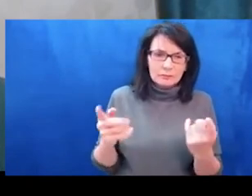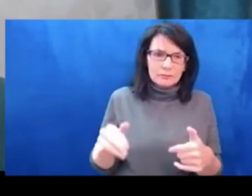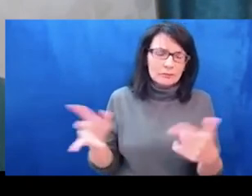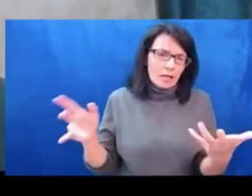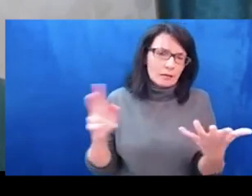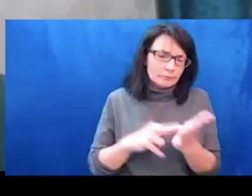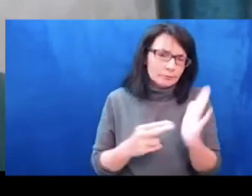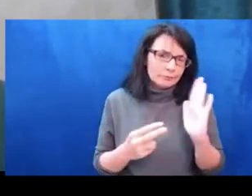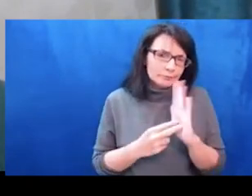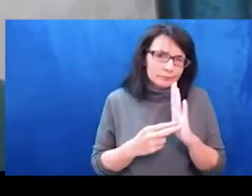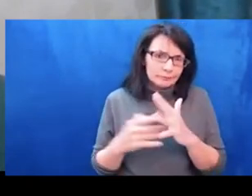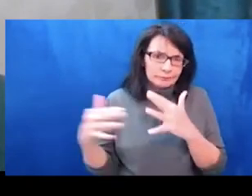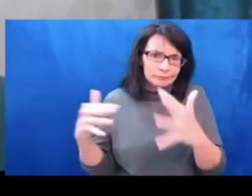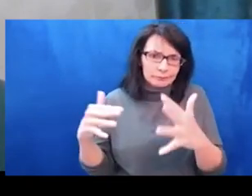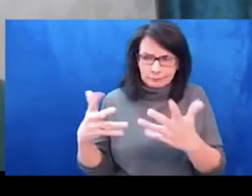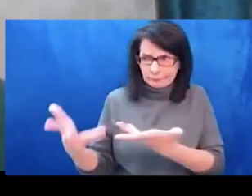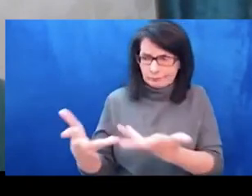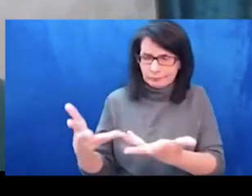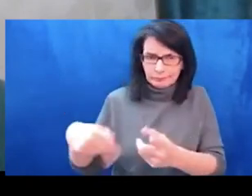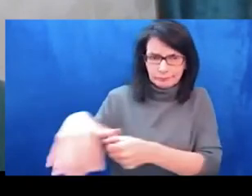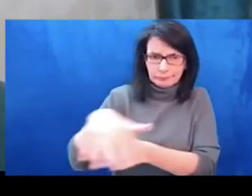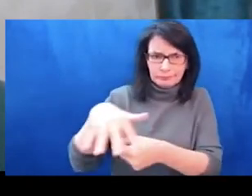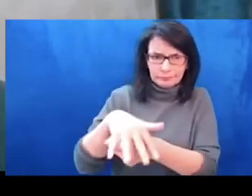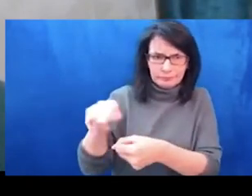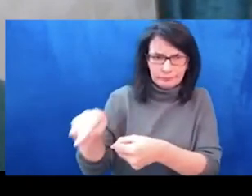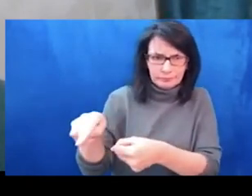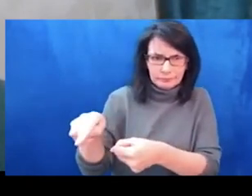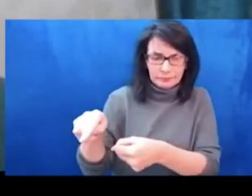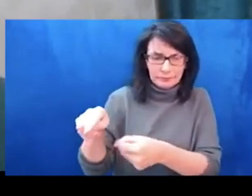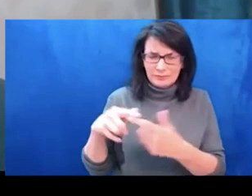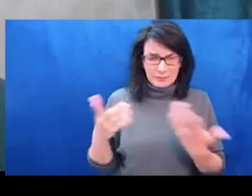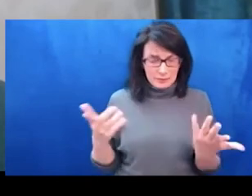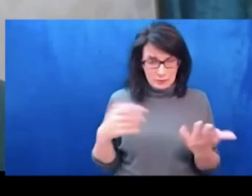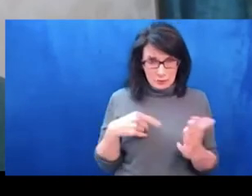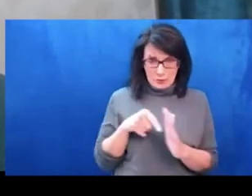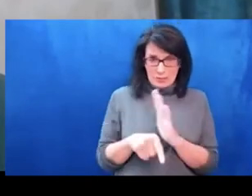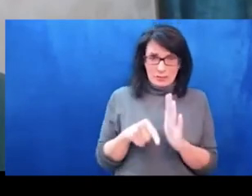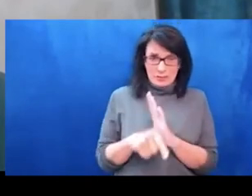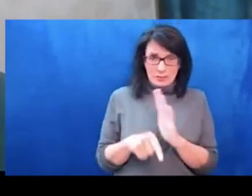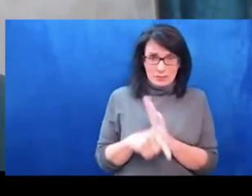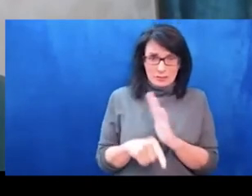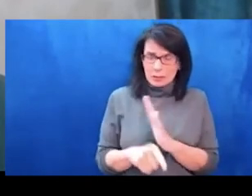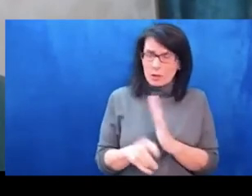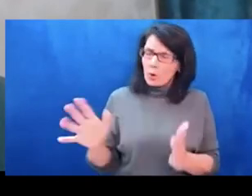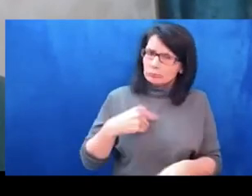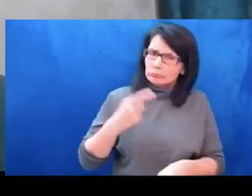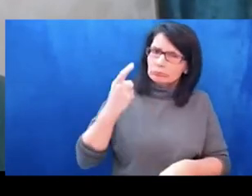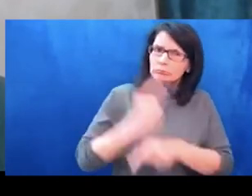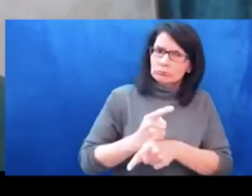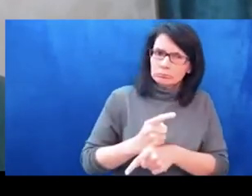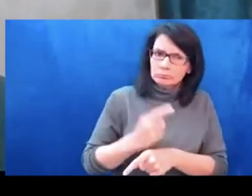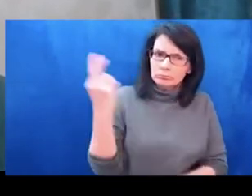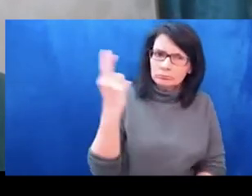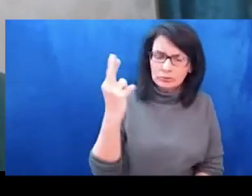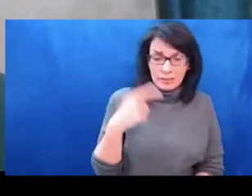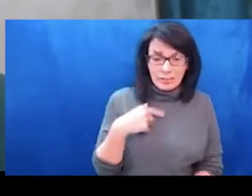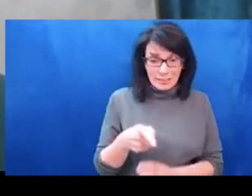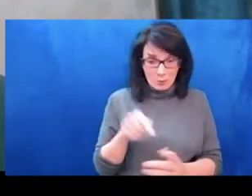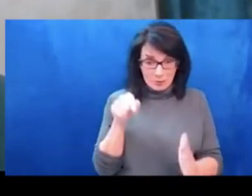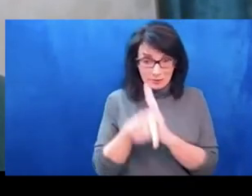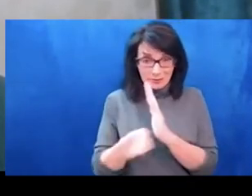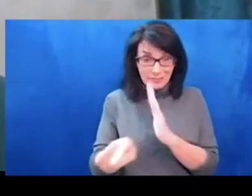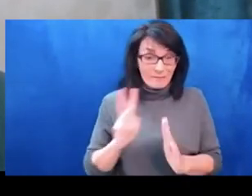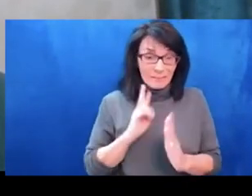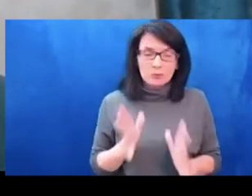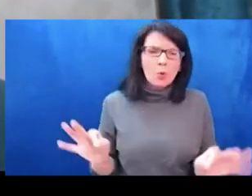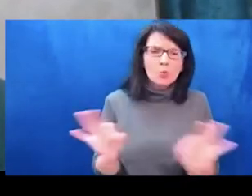wing nationalists. In Syria, there were no civilians casualties or no ordinary people who were striving for